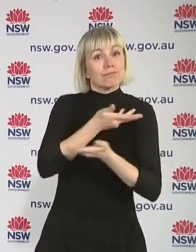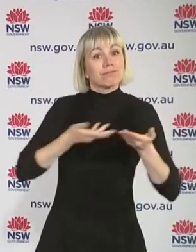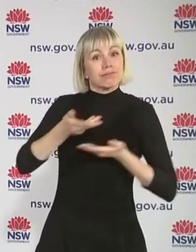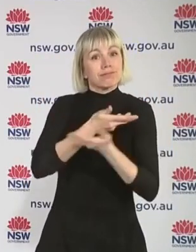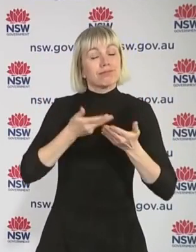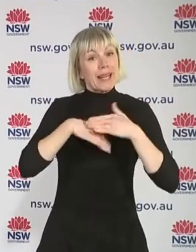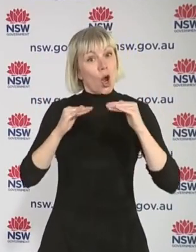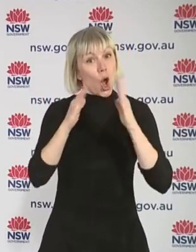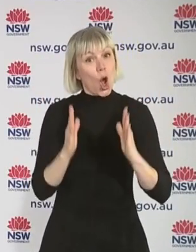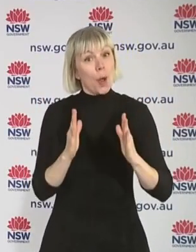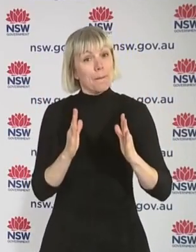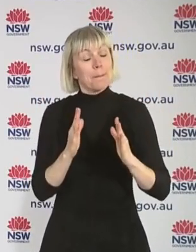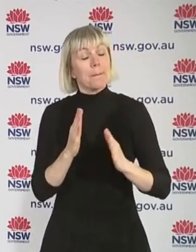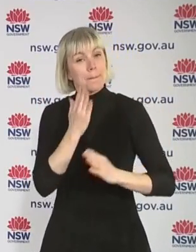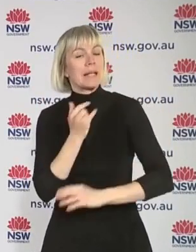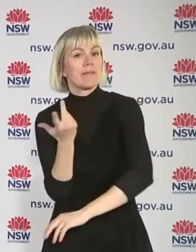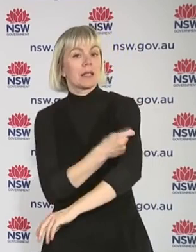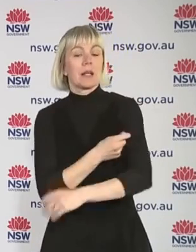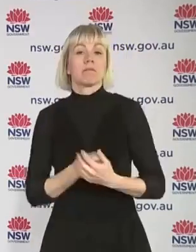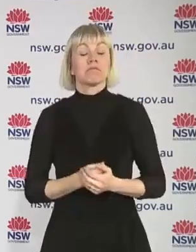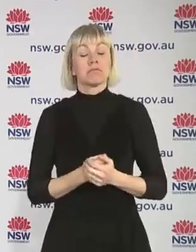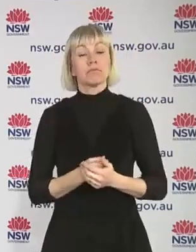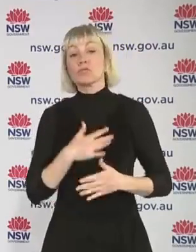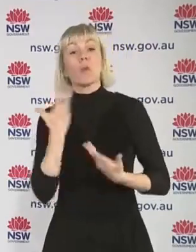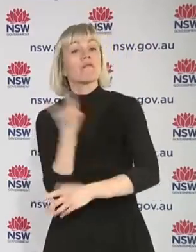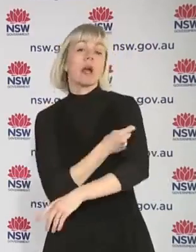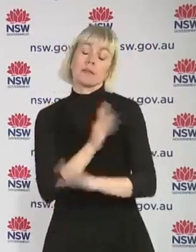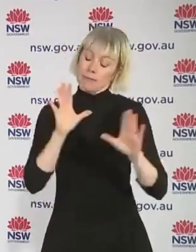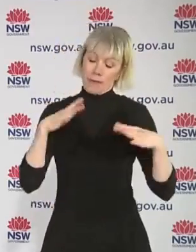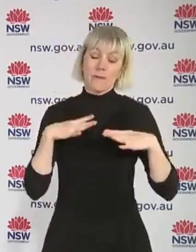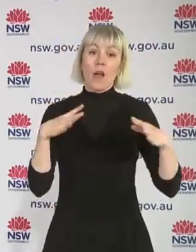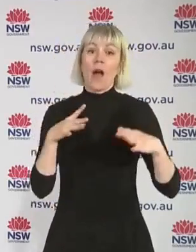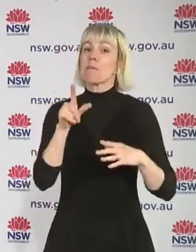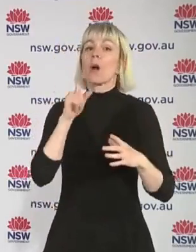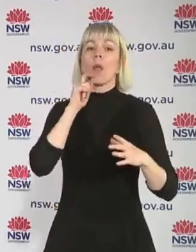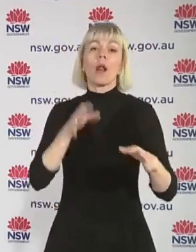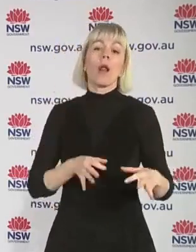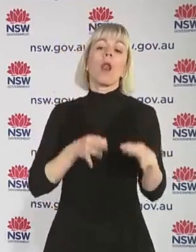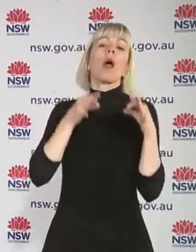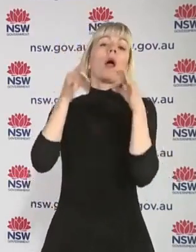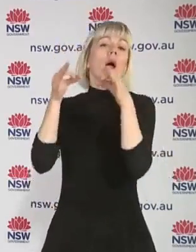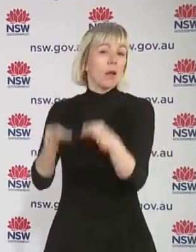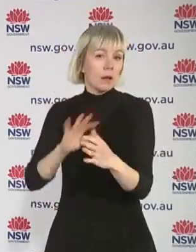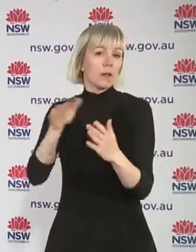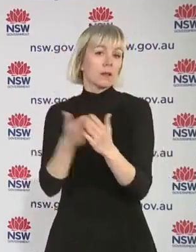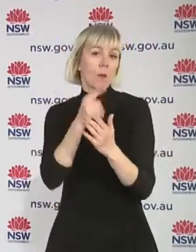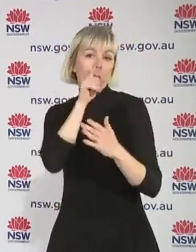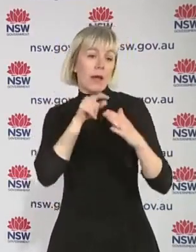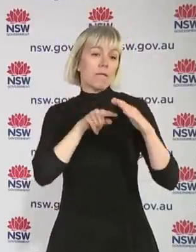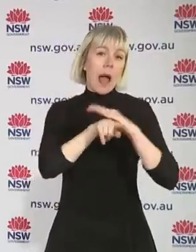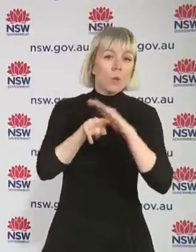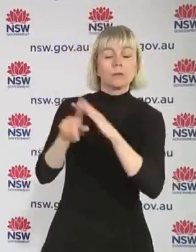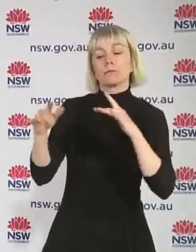not to, that's OK. But you'll have to wait a long time before you can participate in other activity. In most other places in the world,